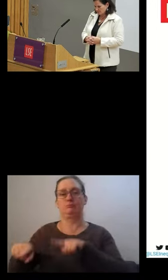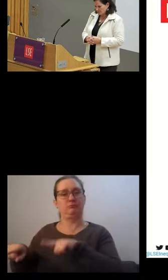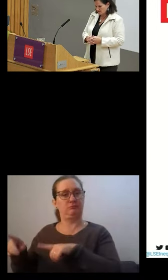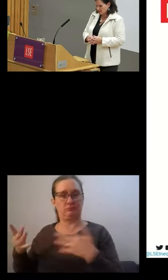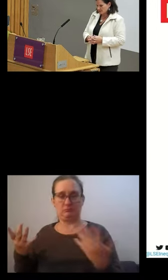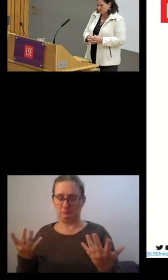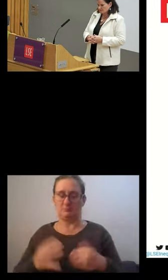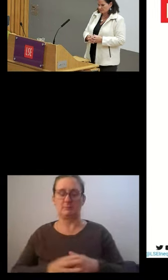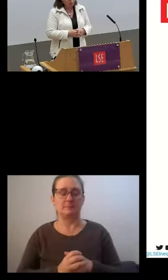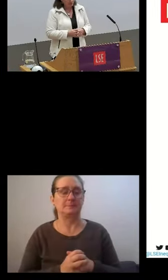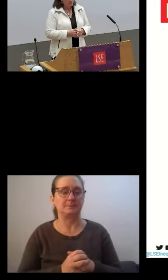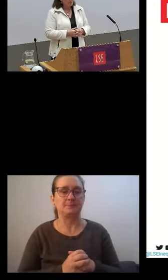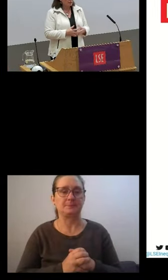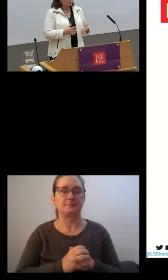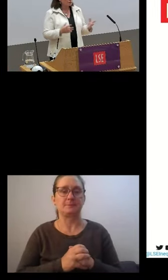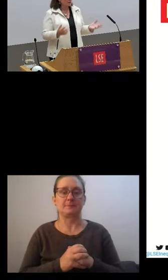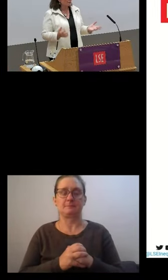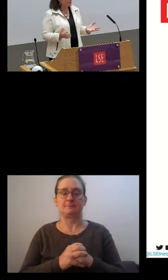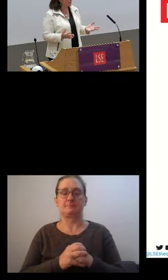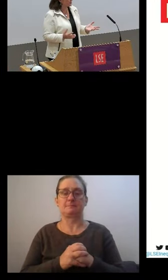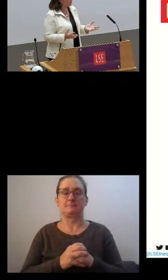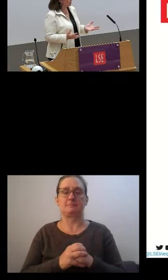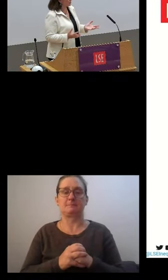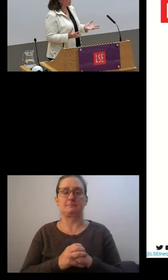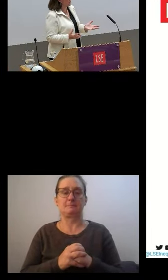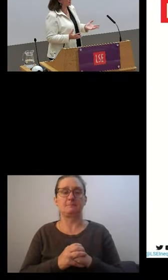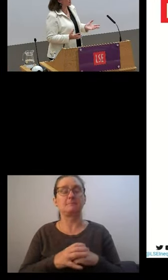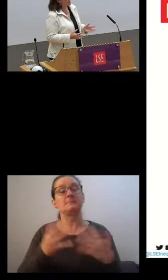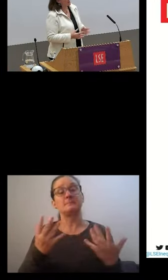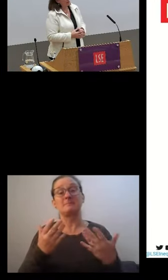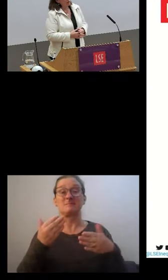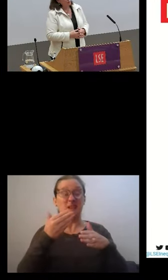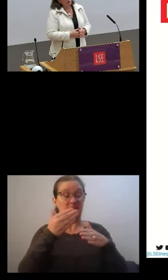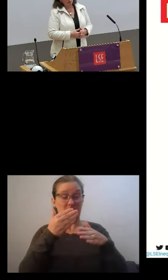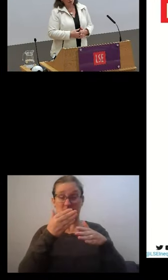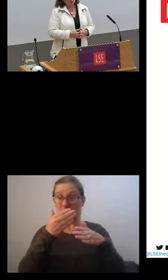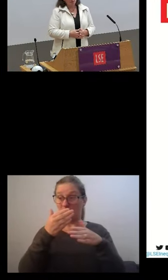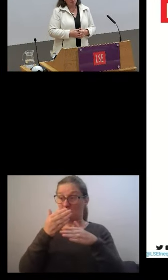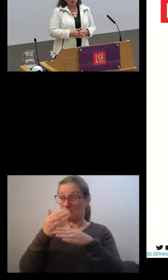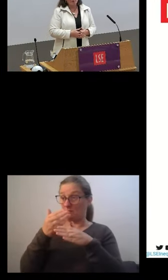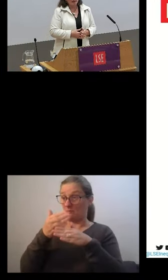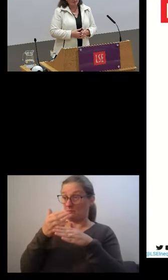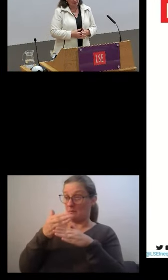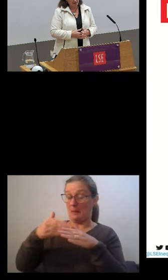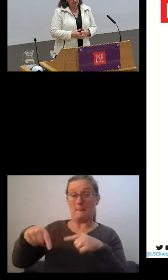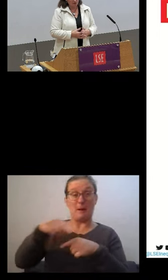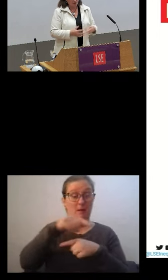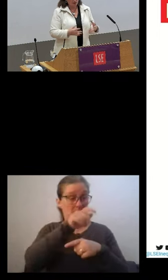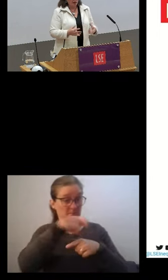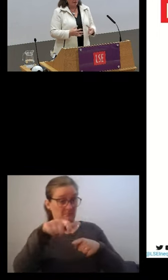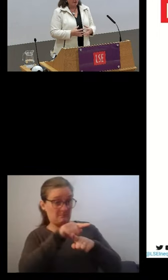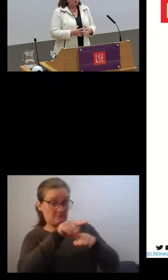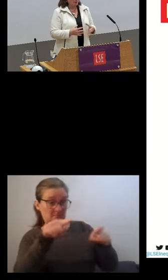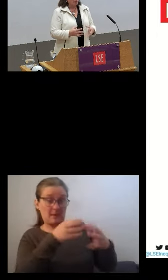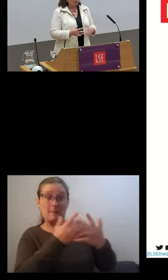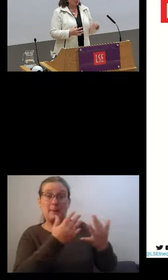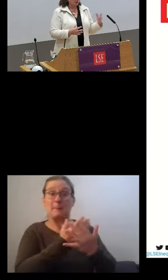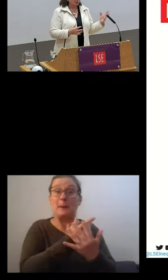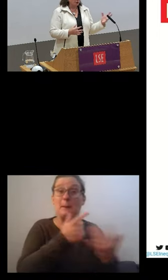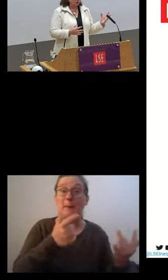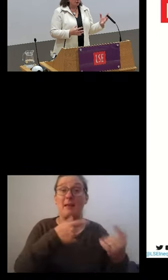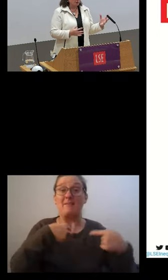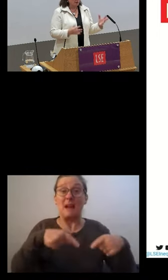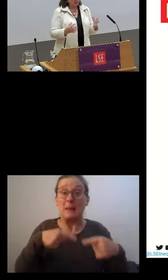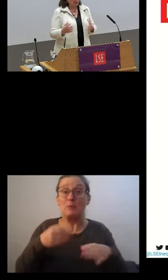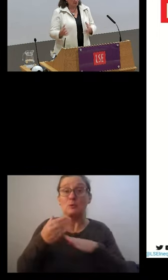event. Of course, labour markets are also a space where inequalities become manifest. So there are people with